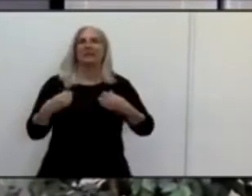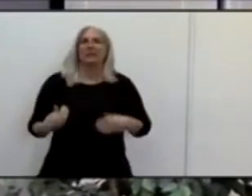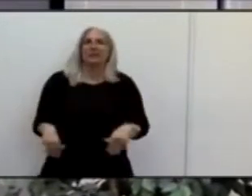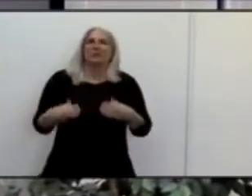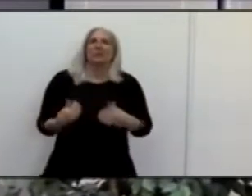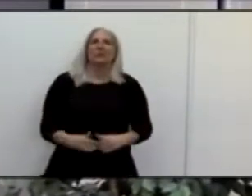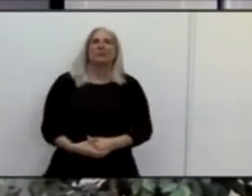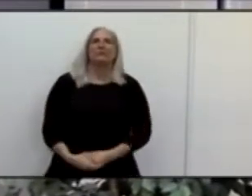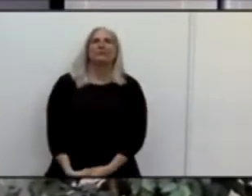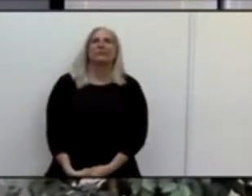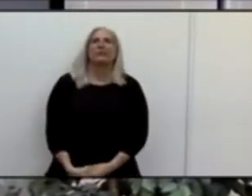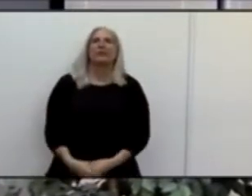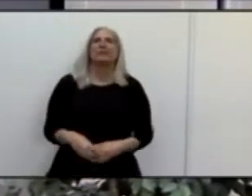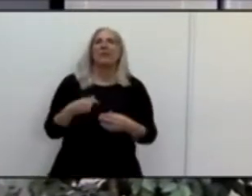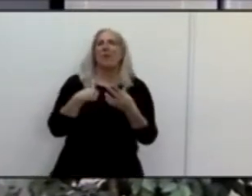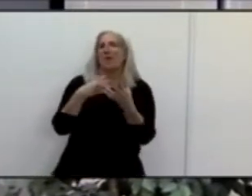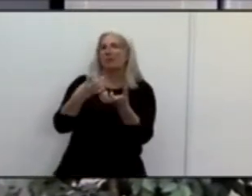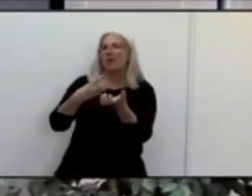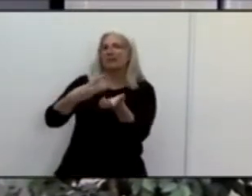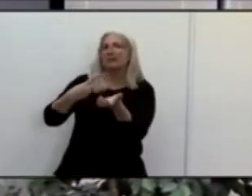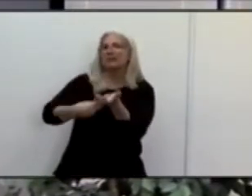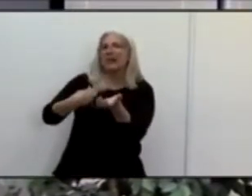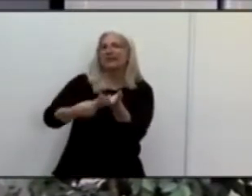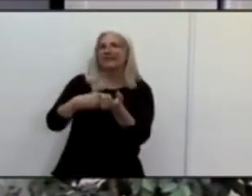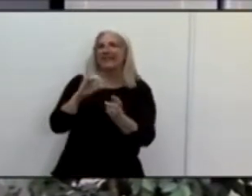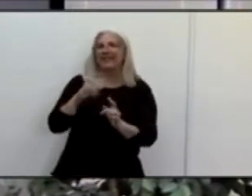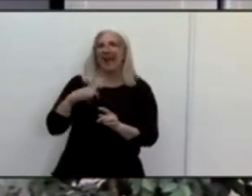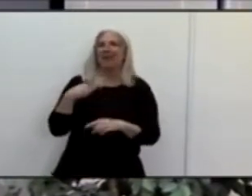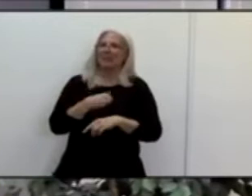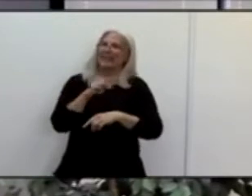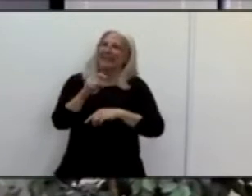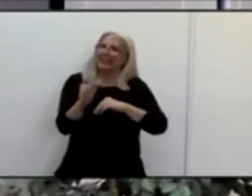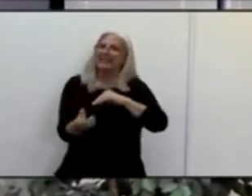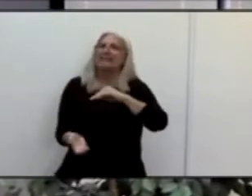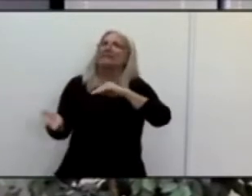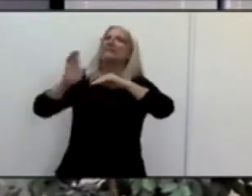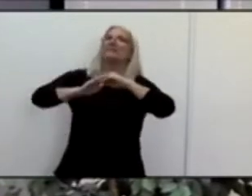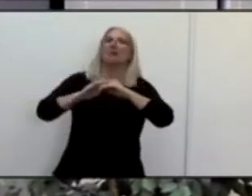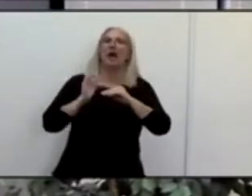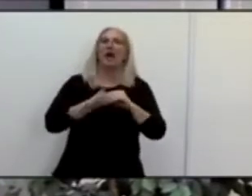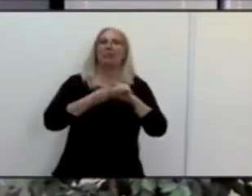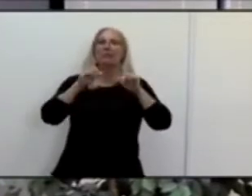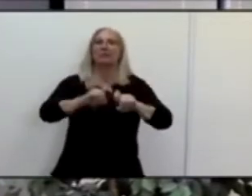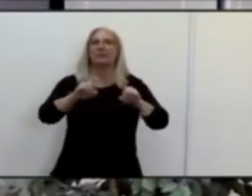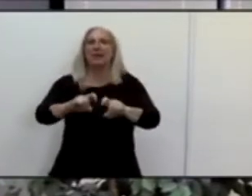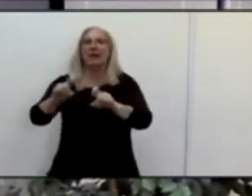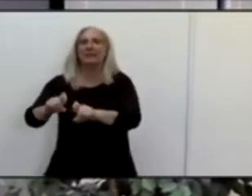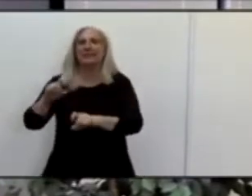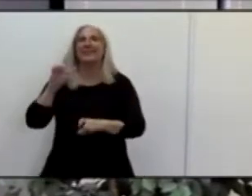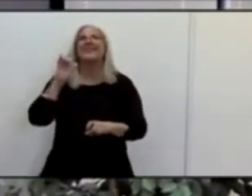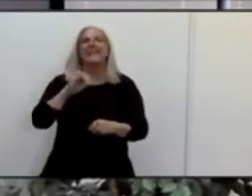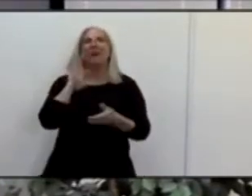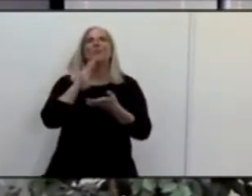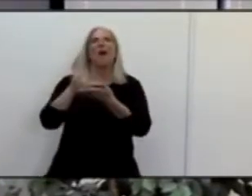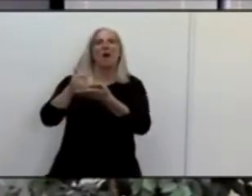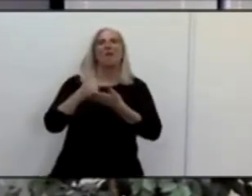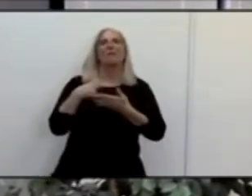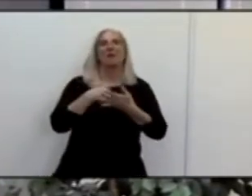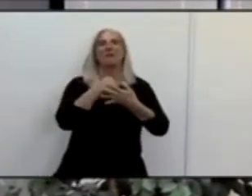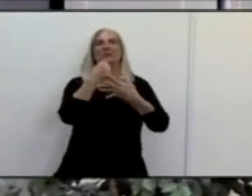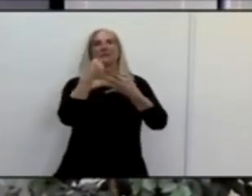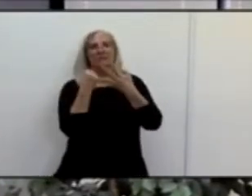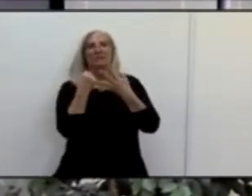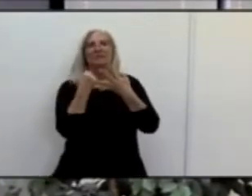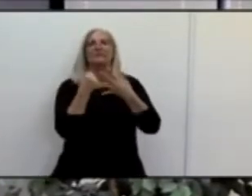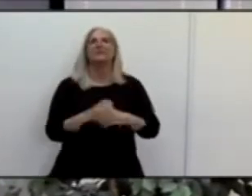to increase testing is why we issued the testing order, right? And so as we pointed out